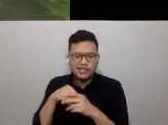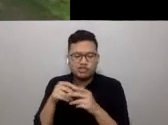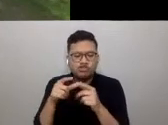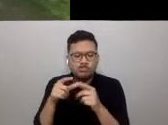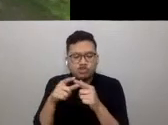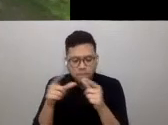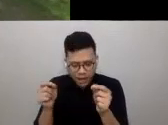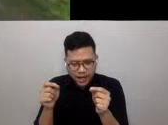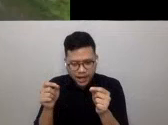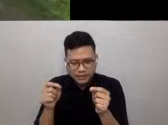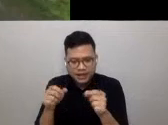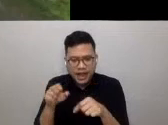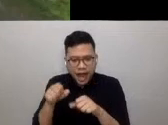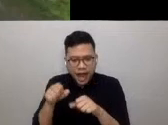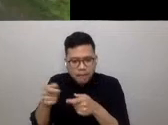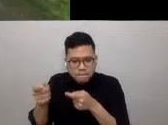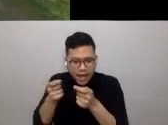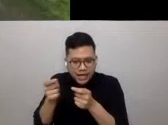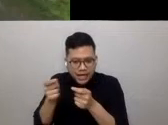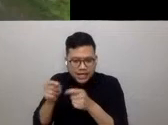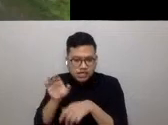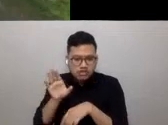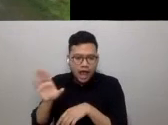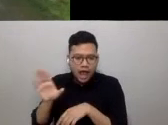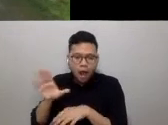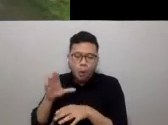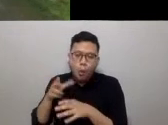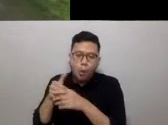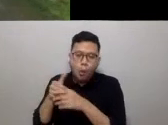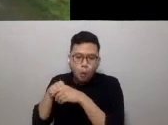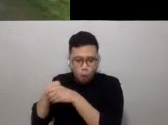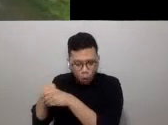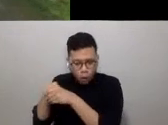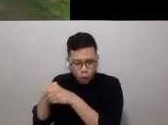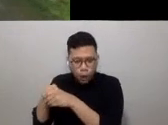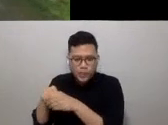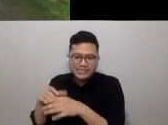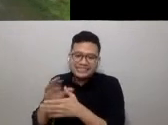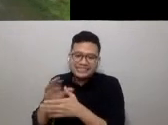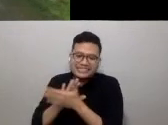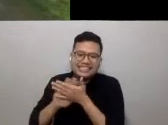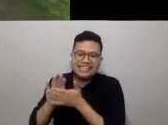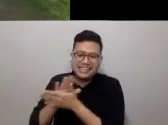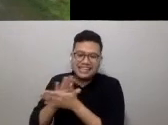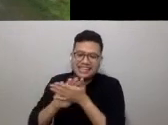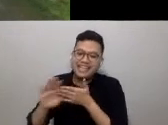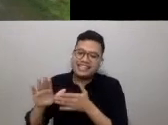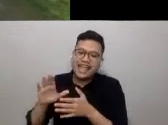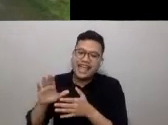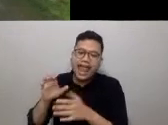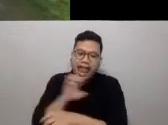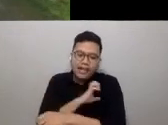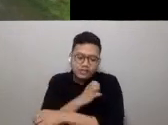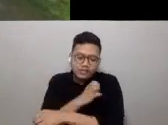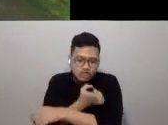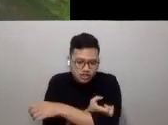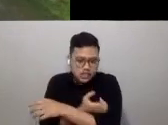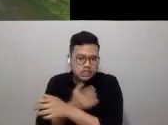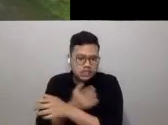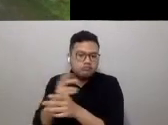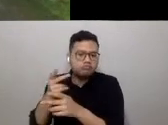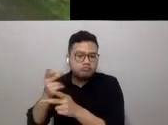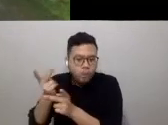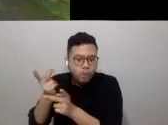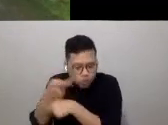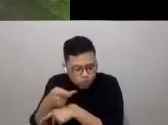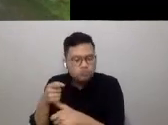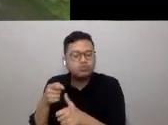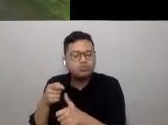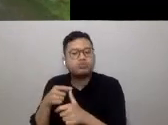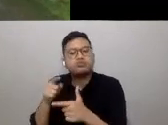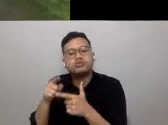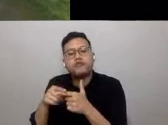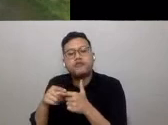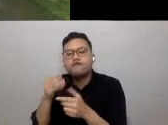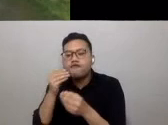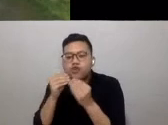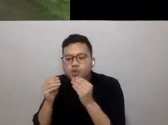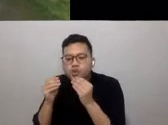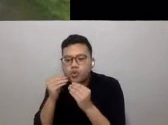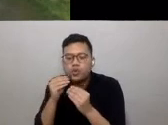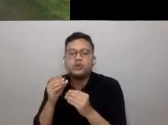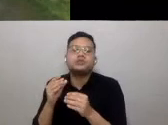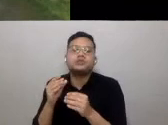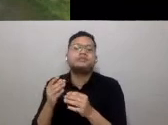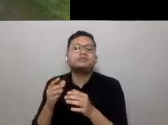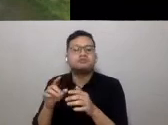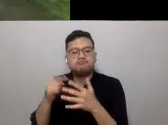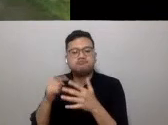can manage their own clean energy generation, food production, waste and water system. And they should not only manage